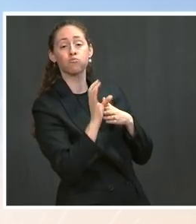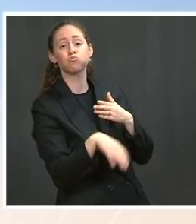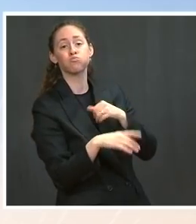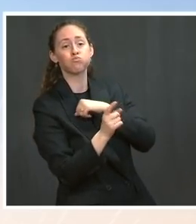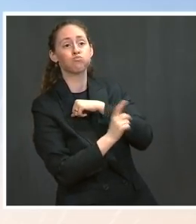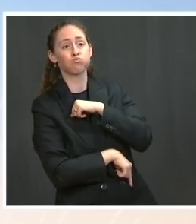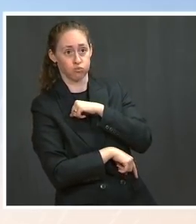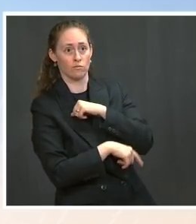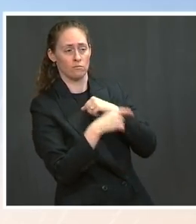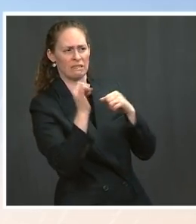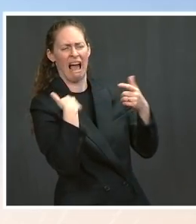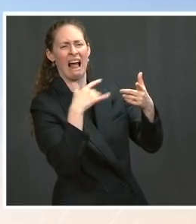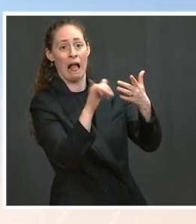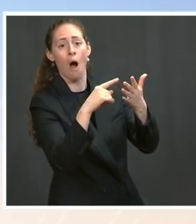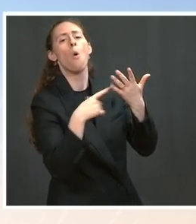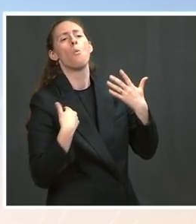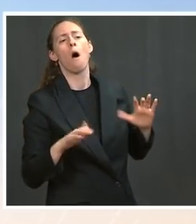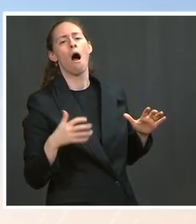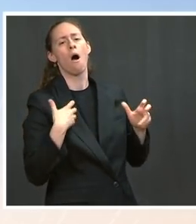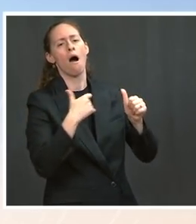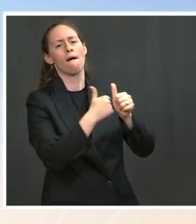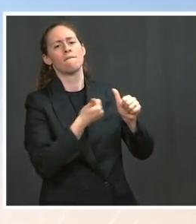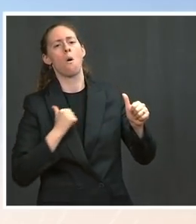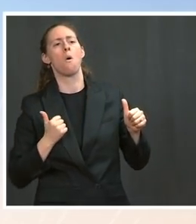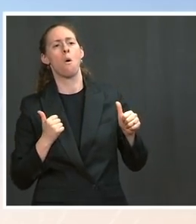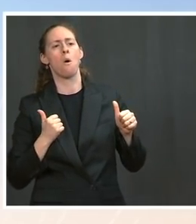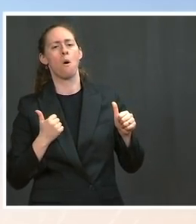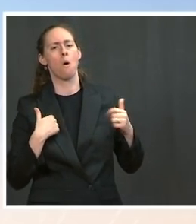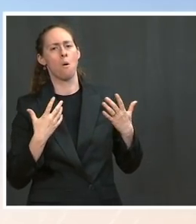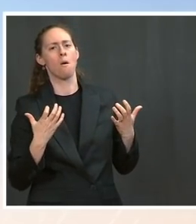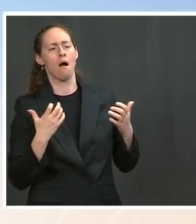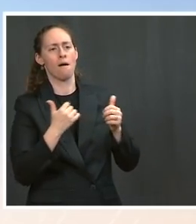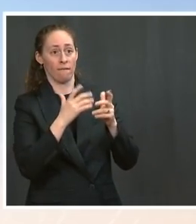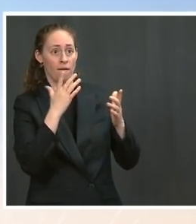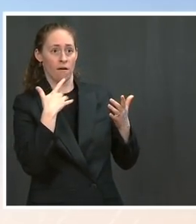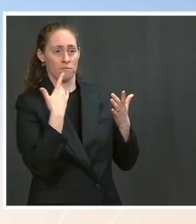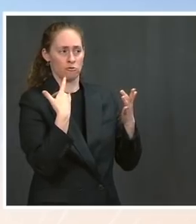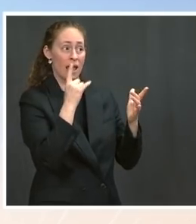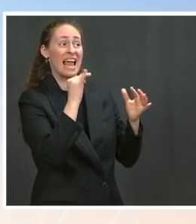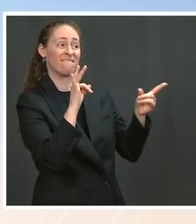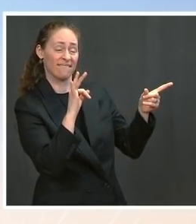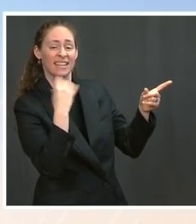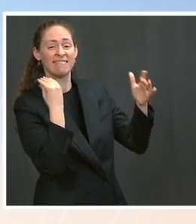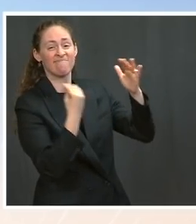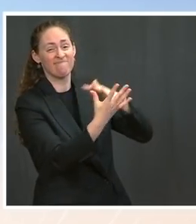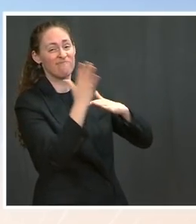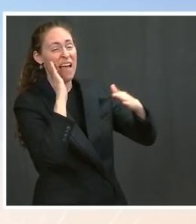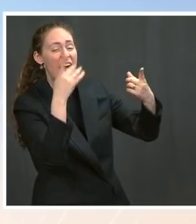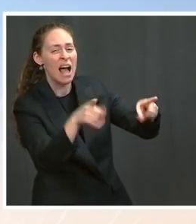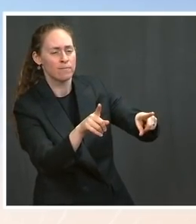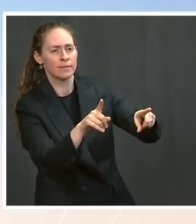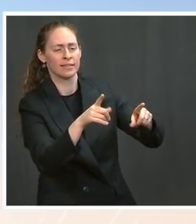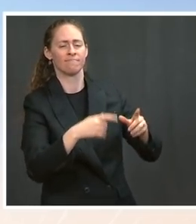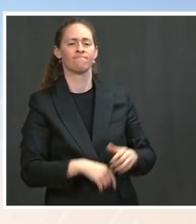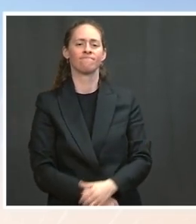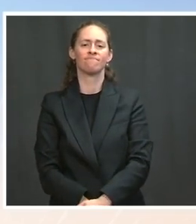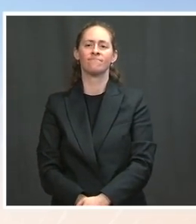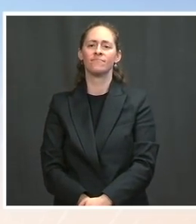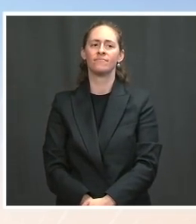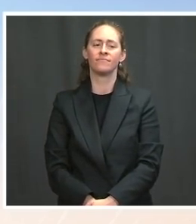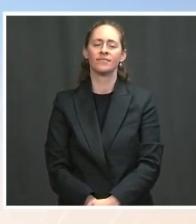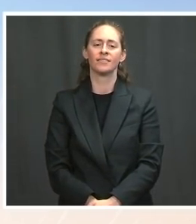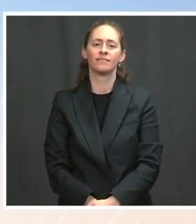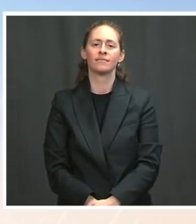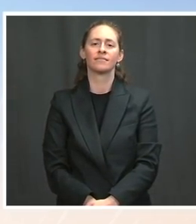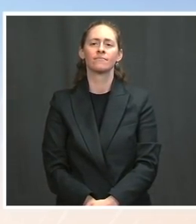that point, but we reserve that right should we decide it's warranted. Go ahead. The What's your message to Republican lawmakers who